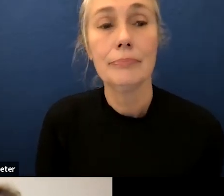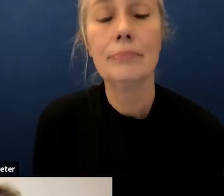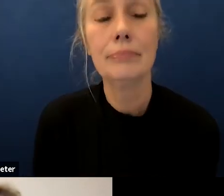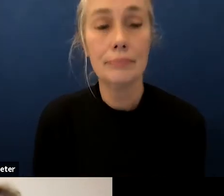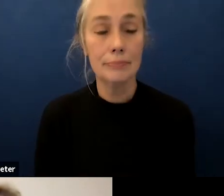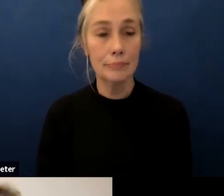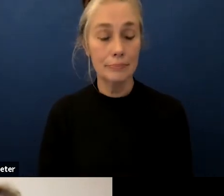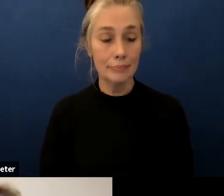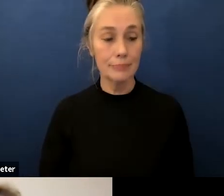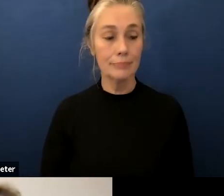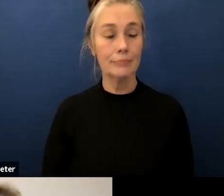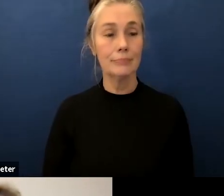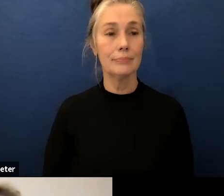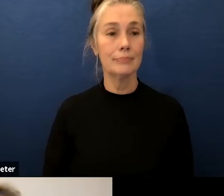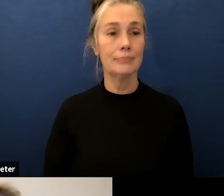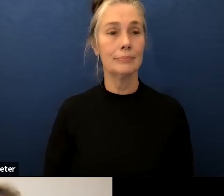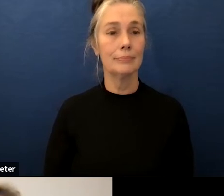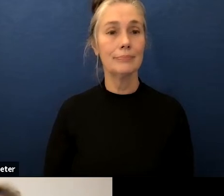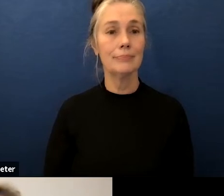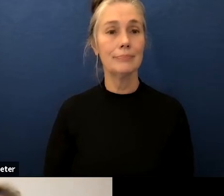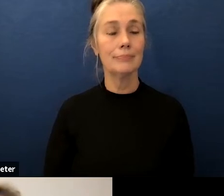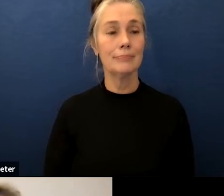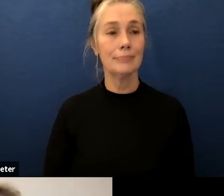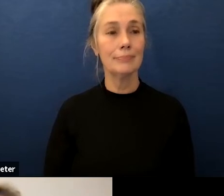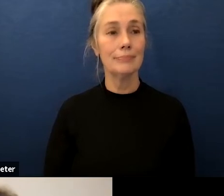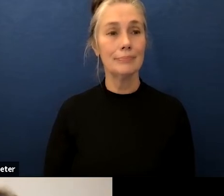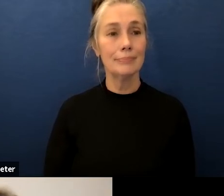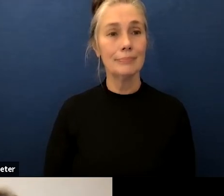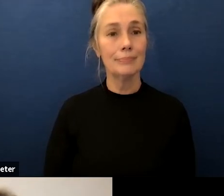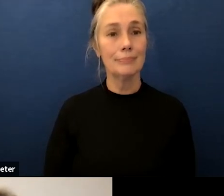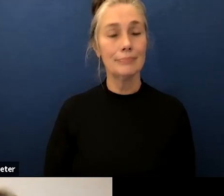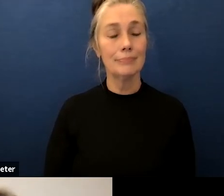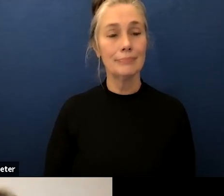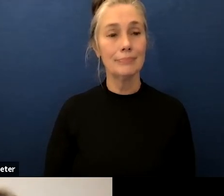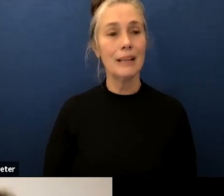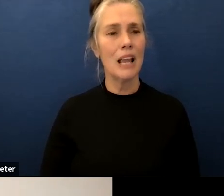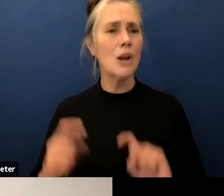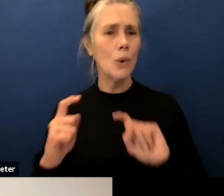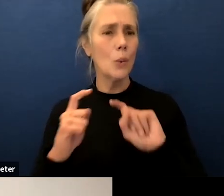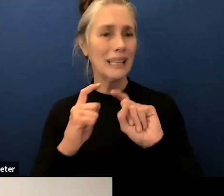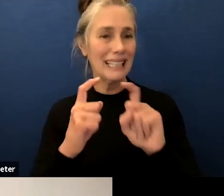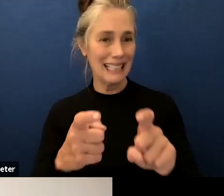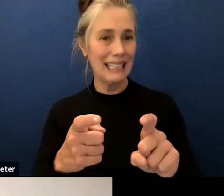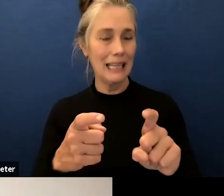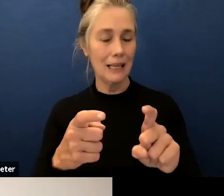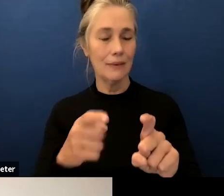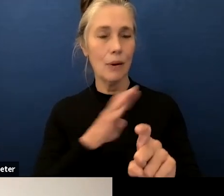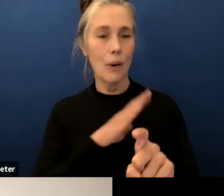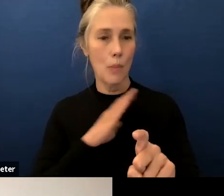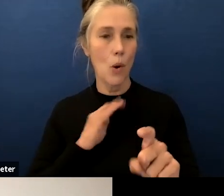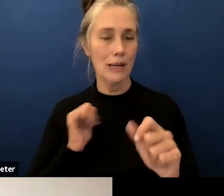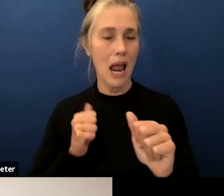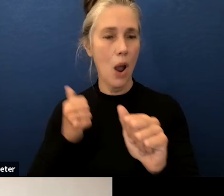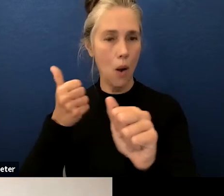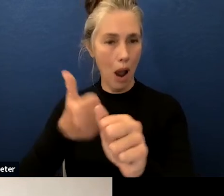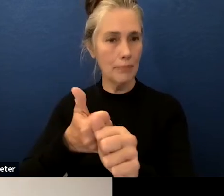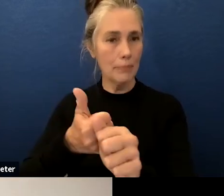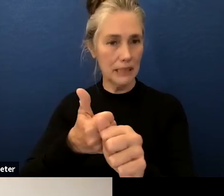so moving on we want to uh give the board and update about um